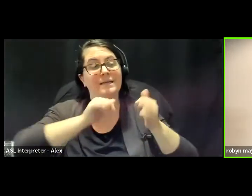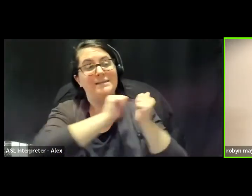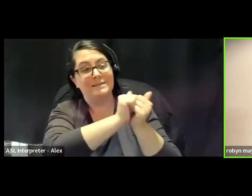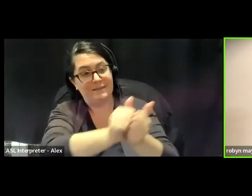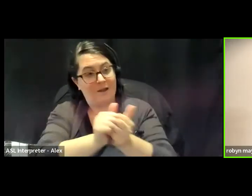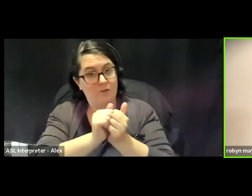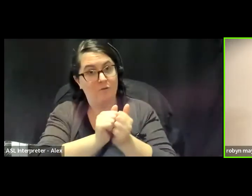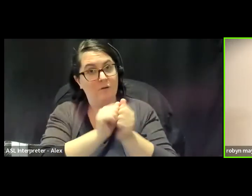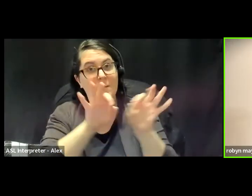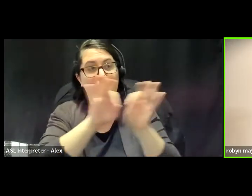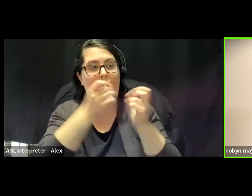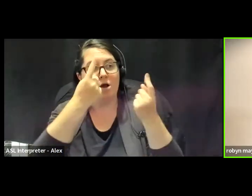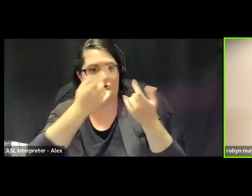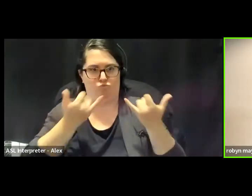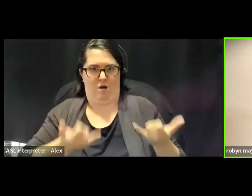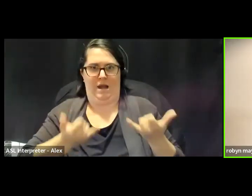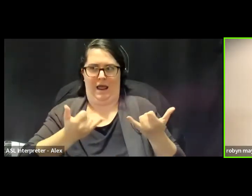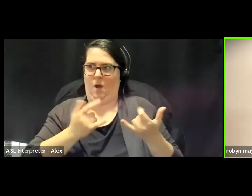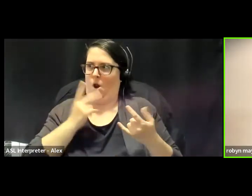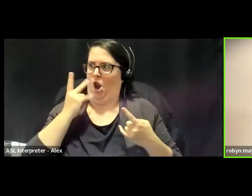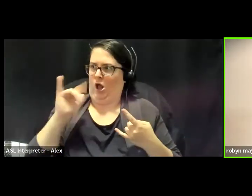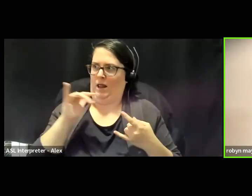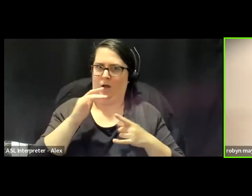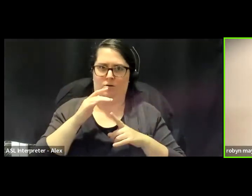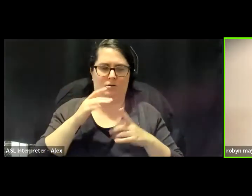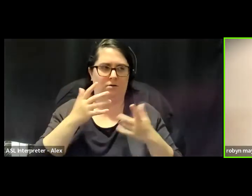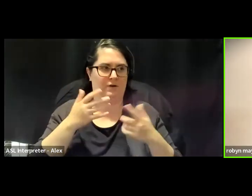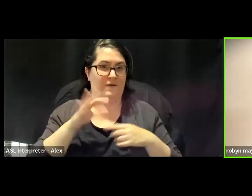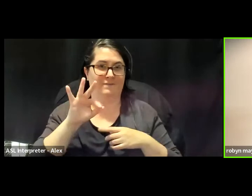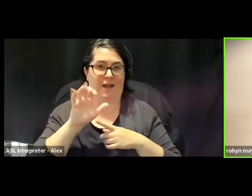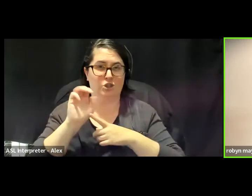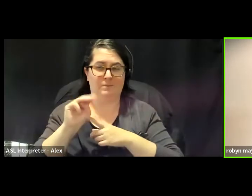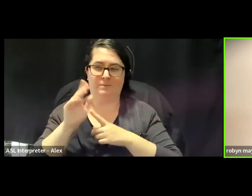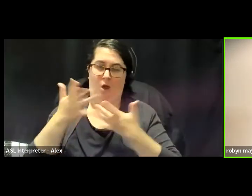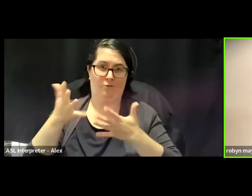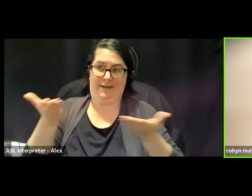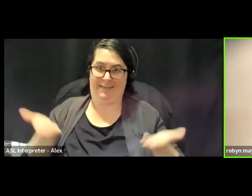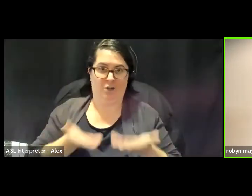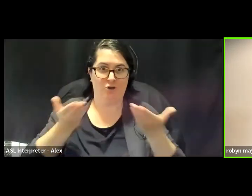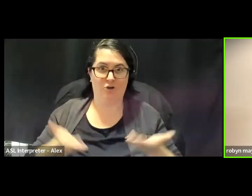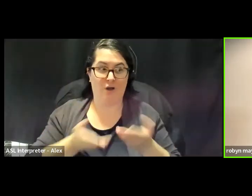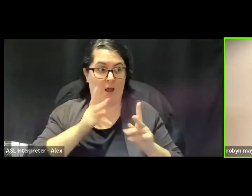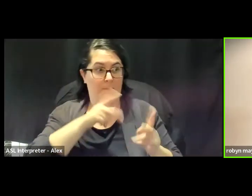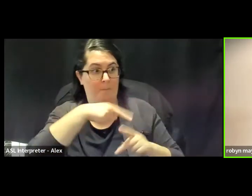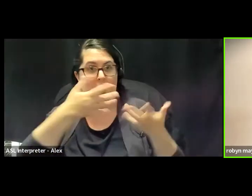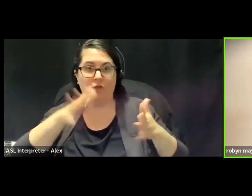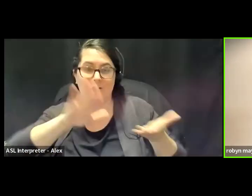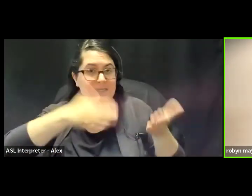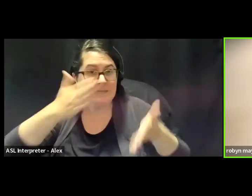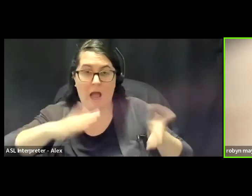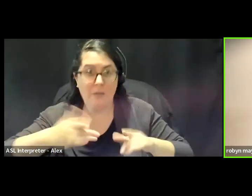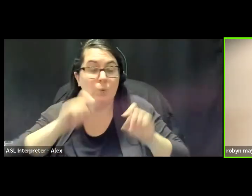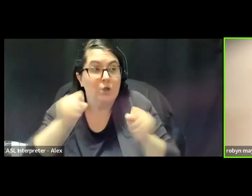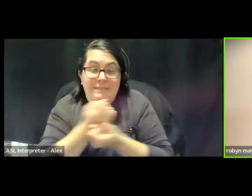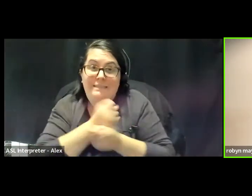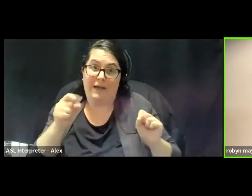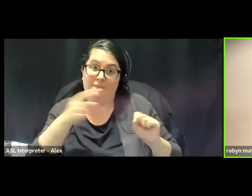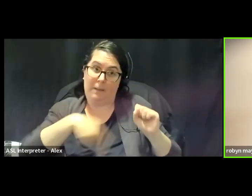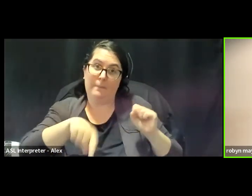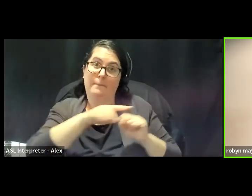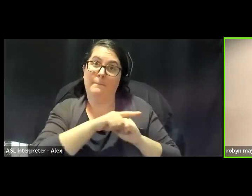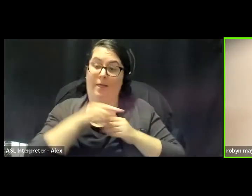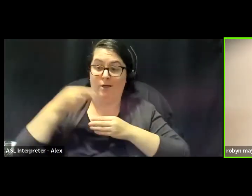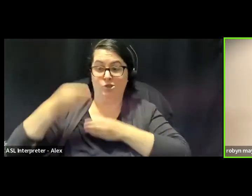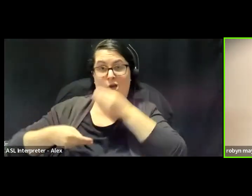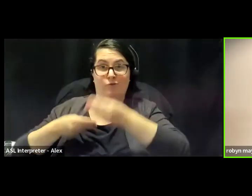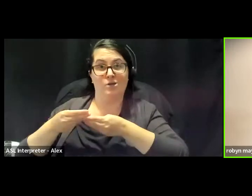understand the reality of our situation, understand that fascism is already here, that people are already dying who could be saved, that generations